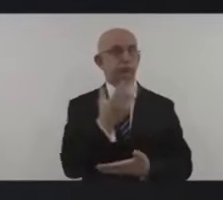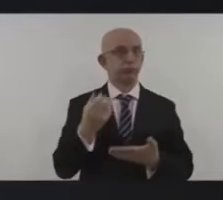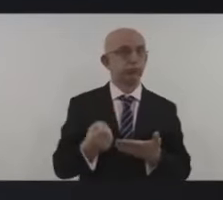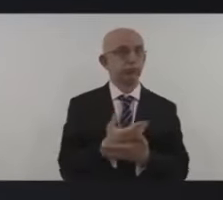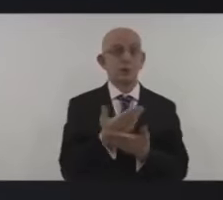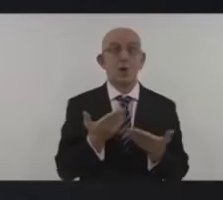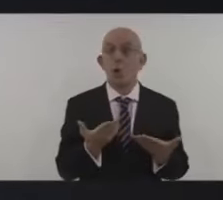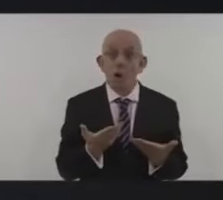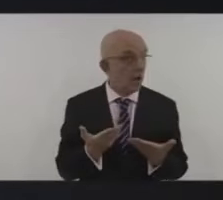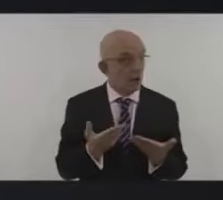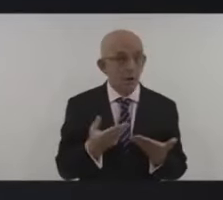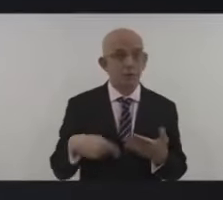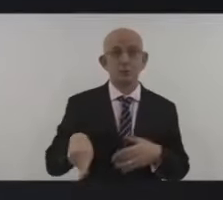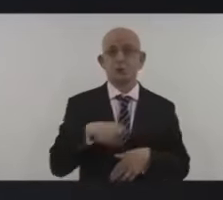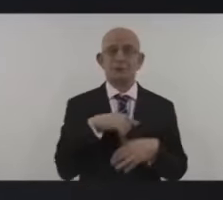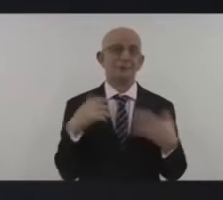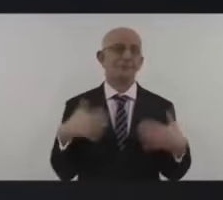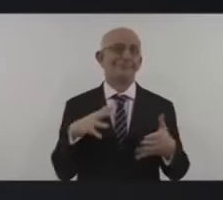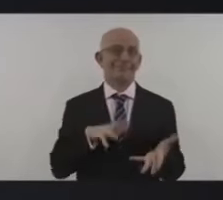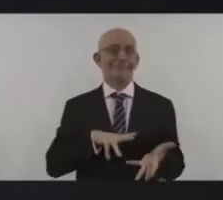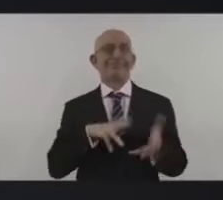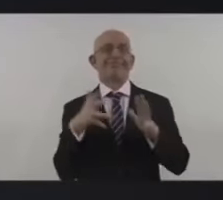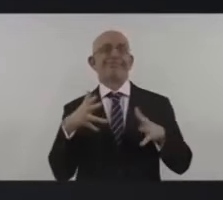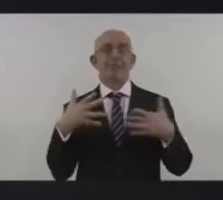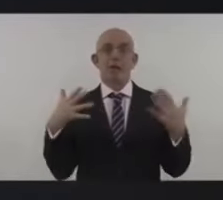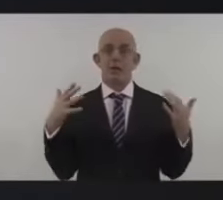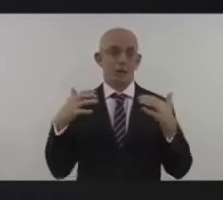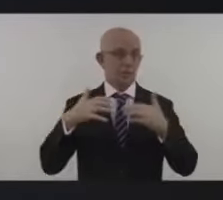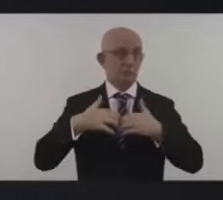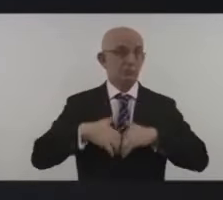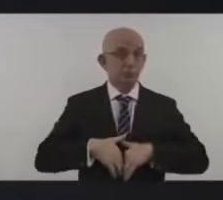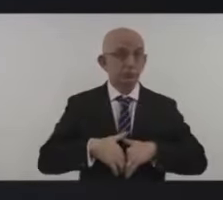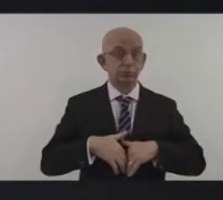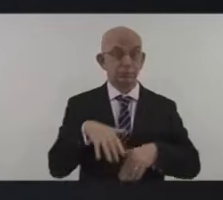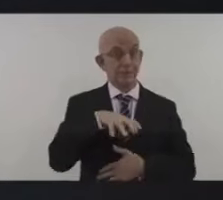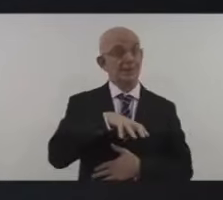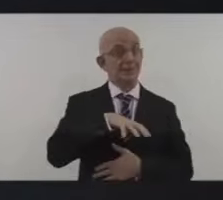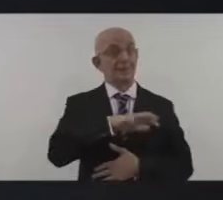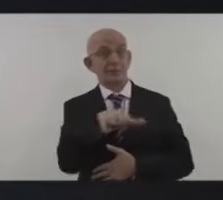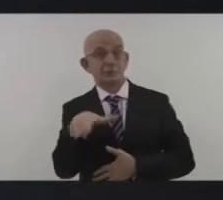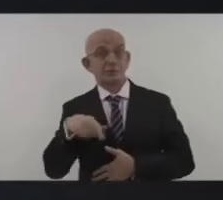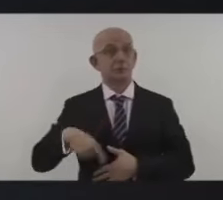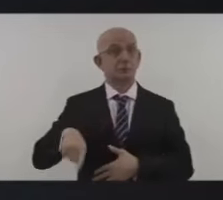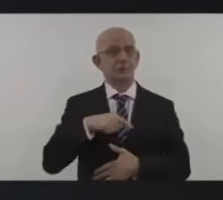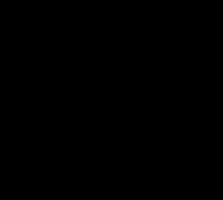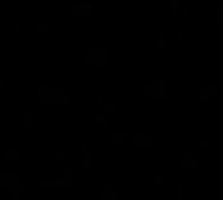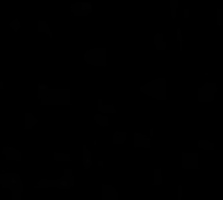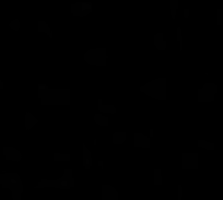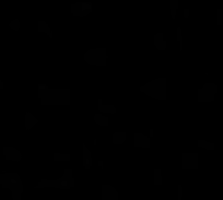brought to its knees no country is immune